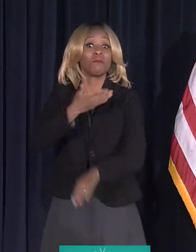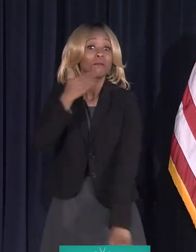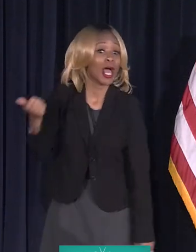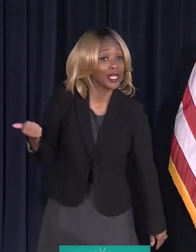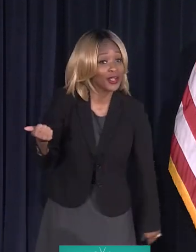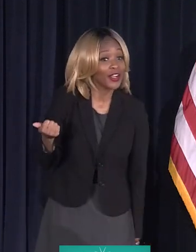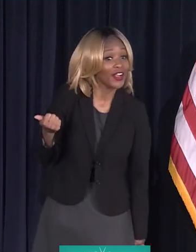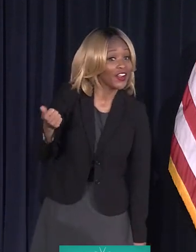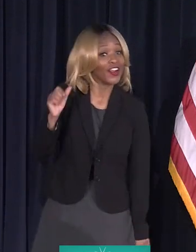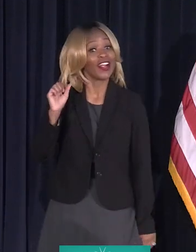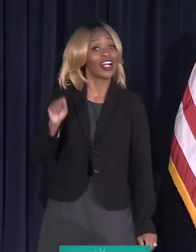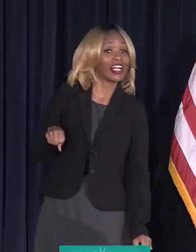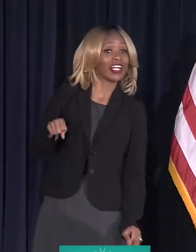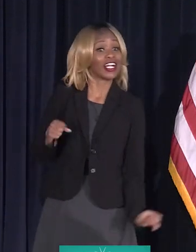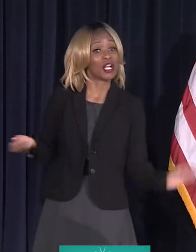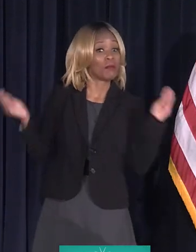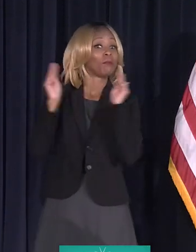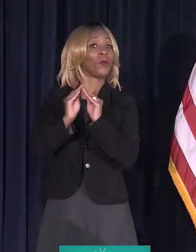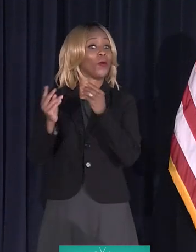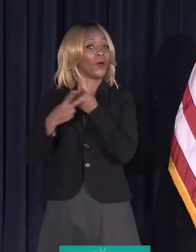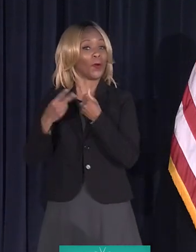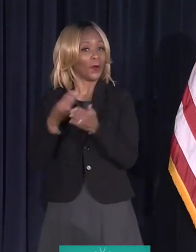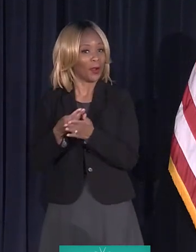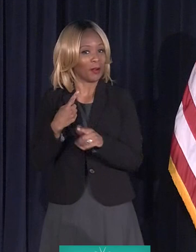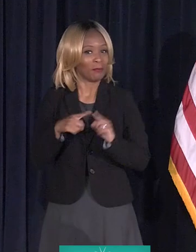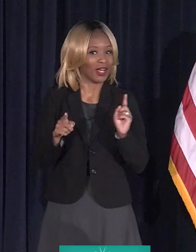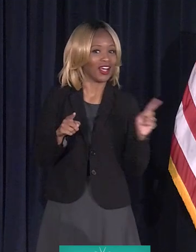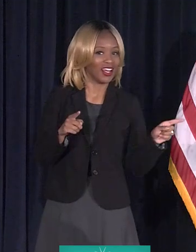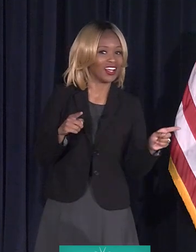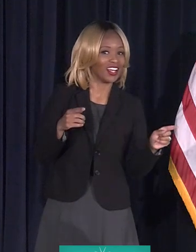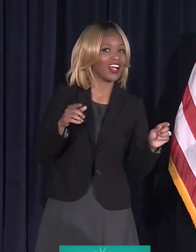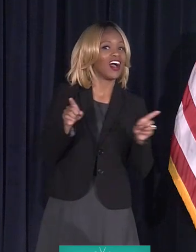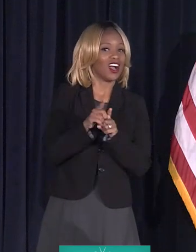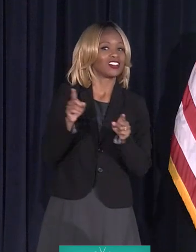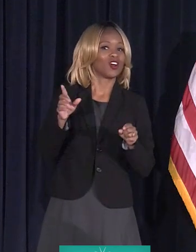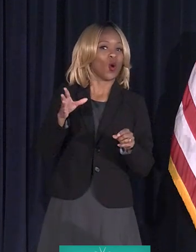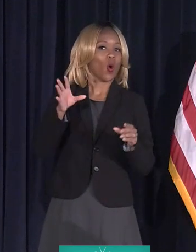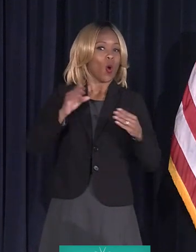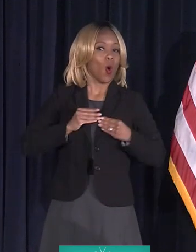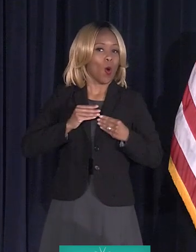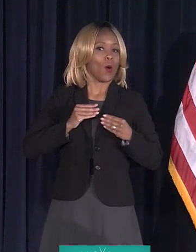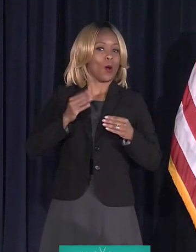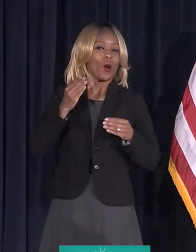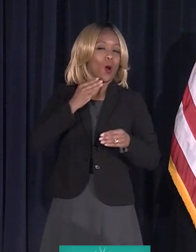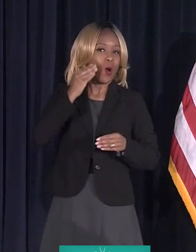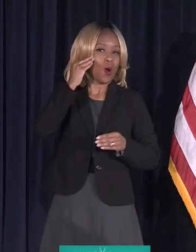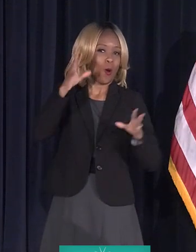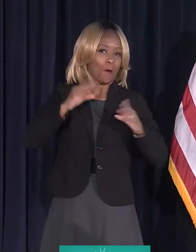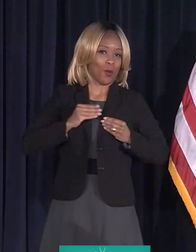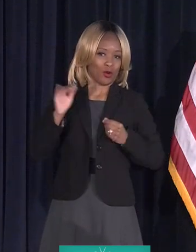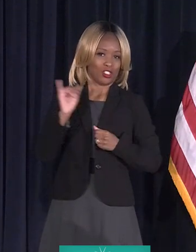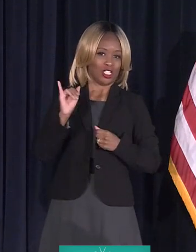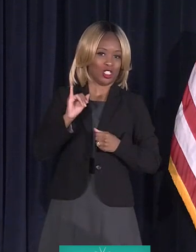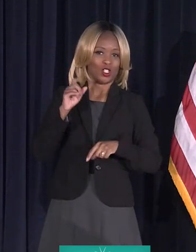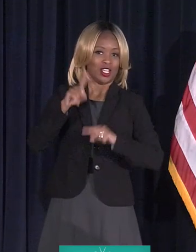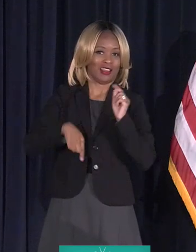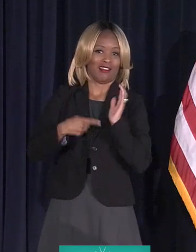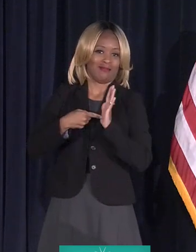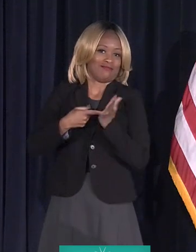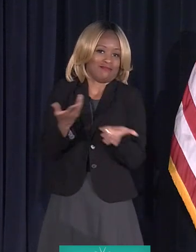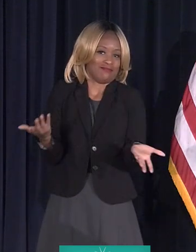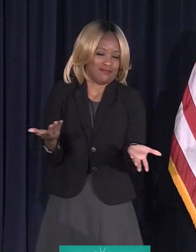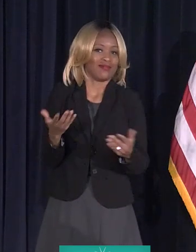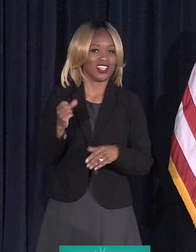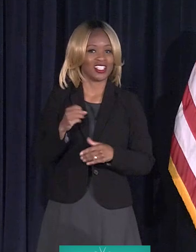happy with that. All right. I can't get homeowner's insurance. No matter what, I can't get homeowner's insurance. Yeah, I know.